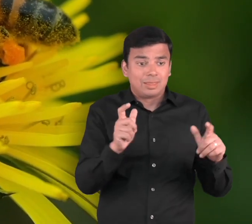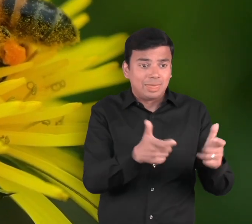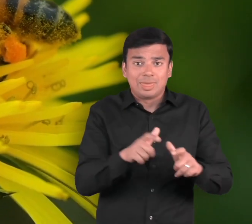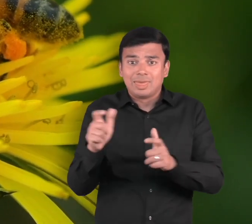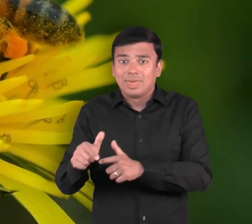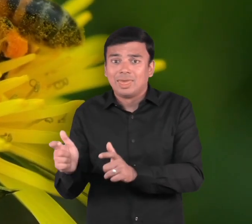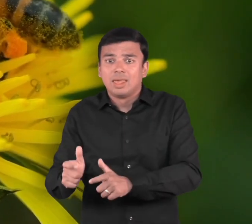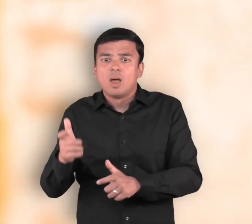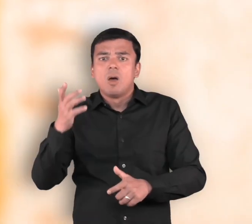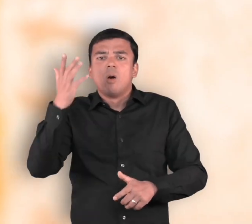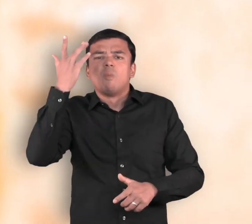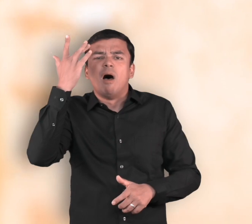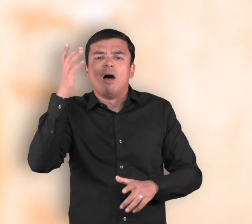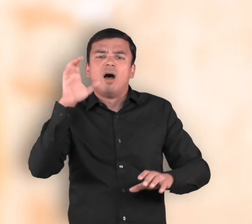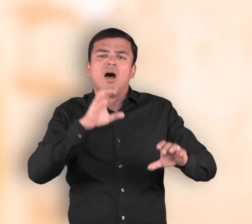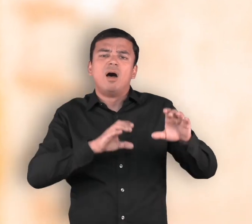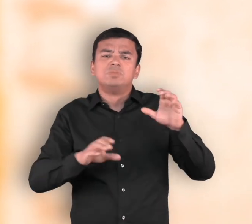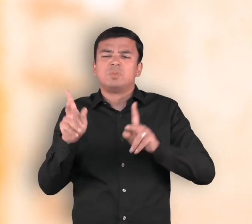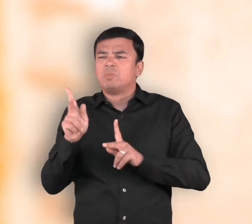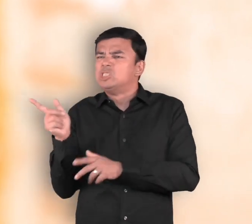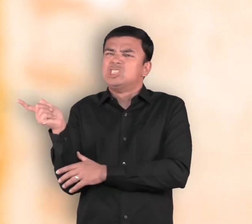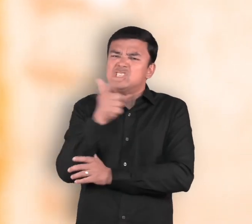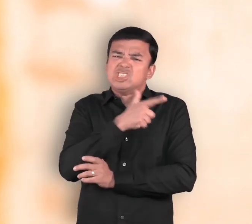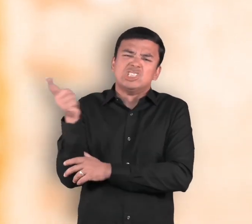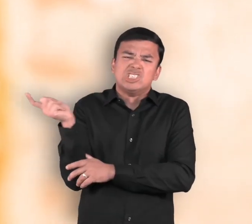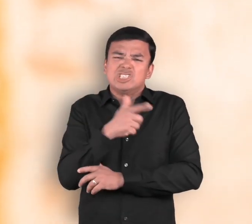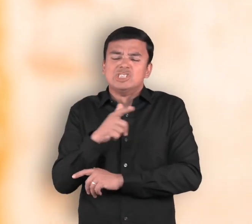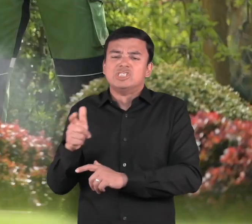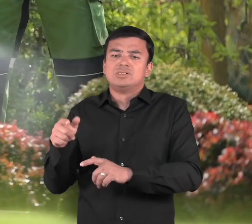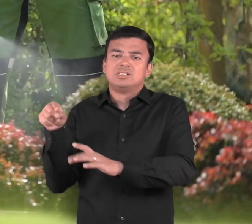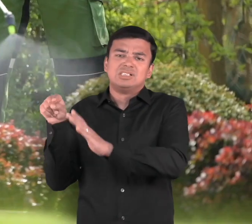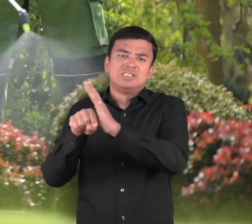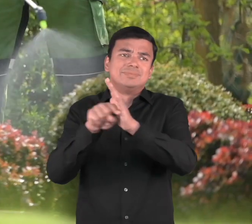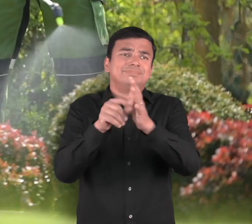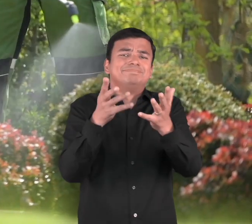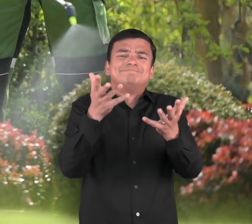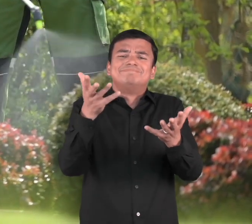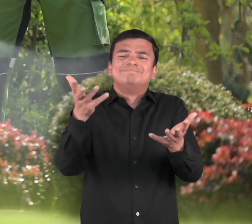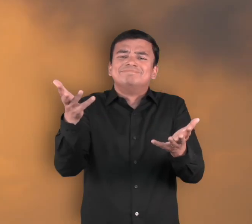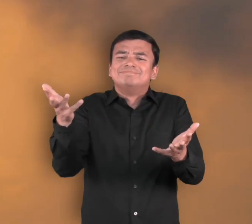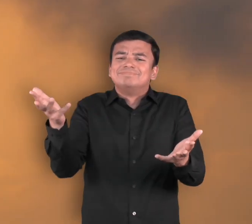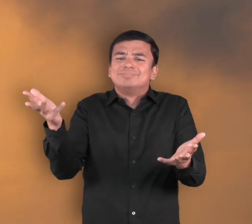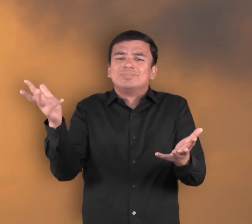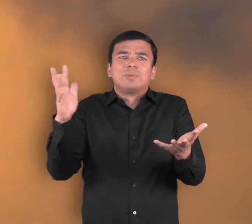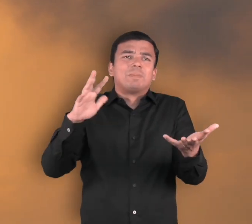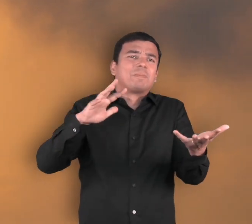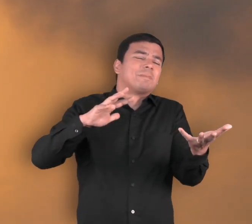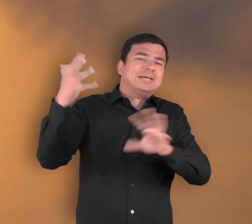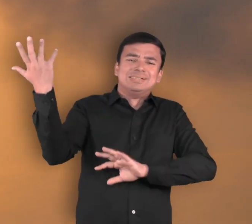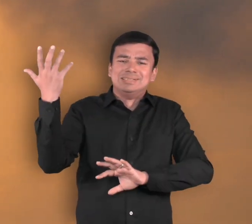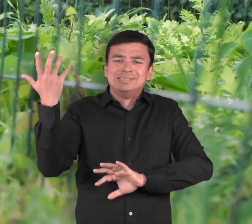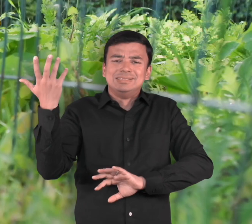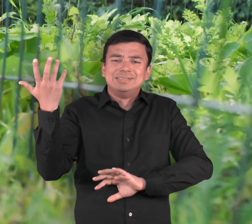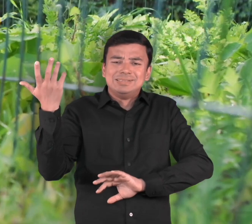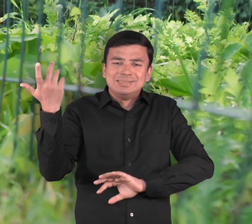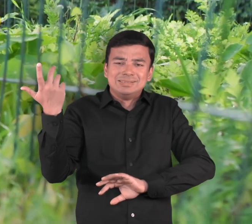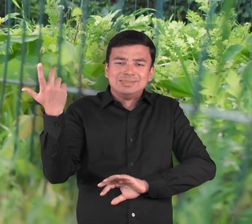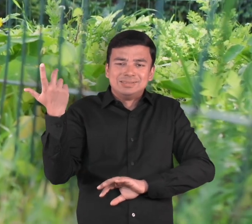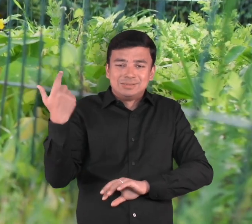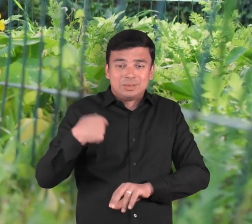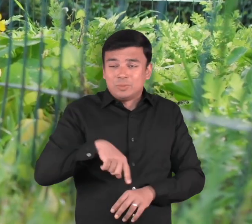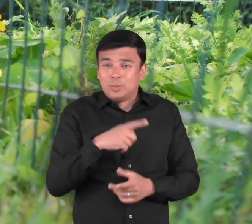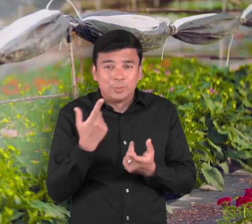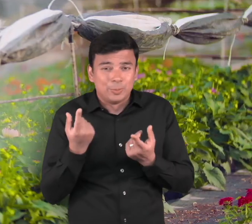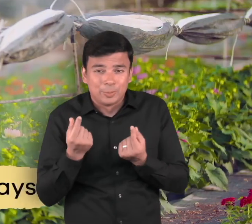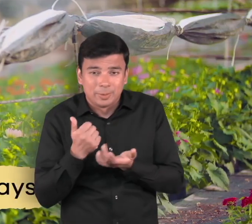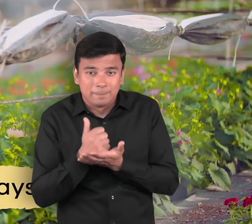Unfortunately, bee populations continue to decline because of pesticides and climate change. We can